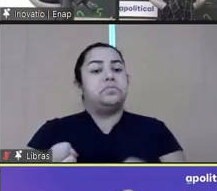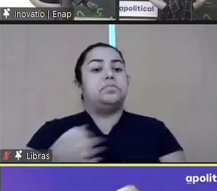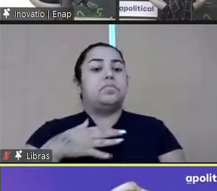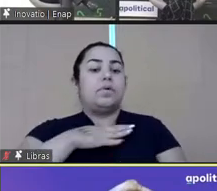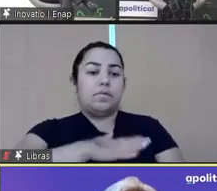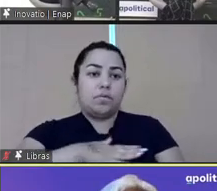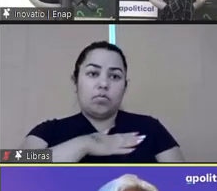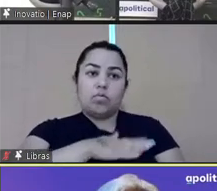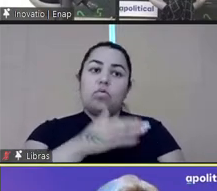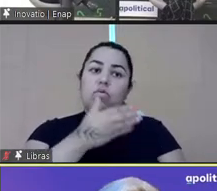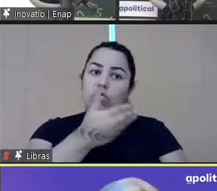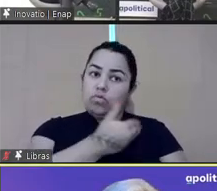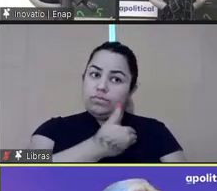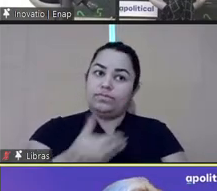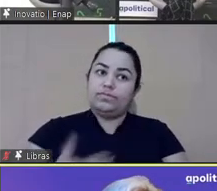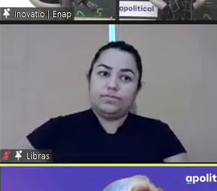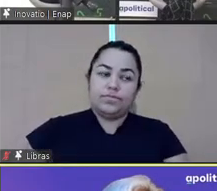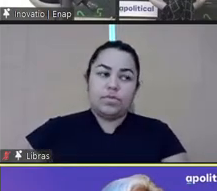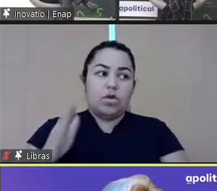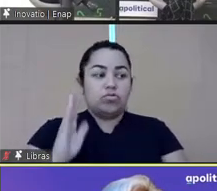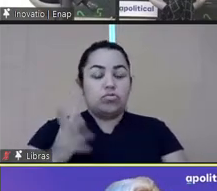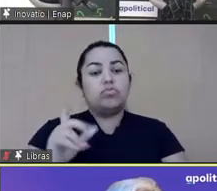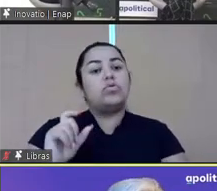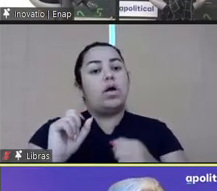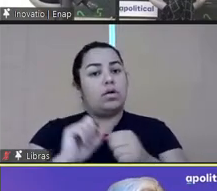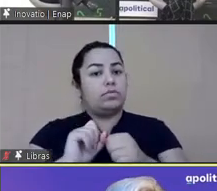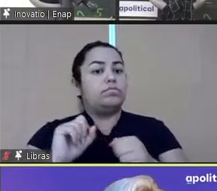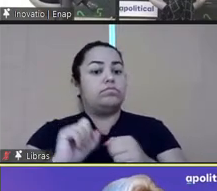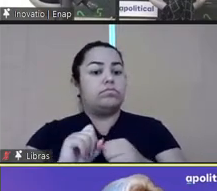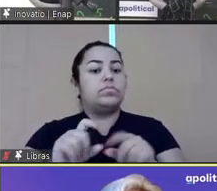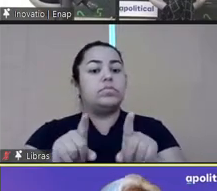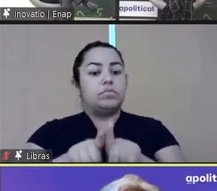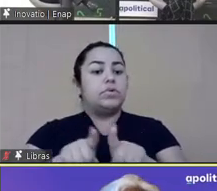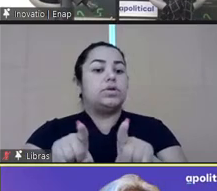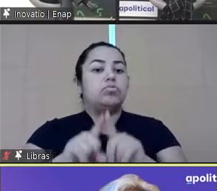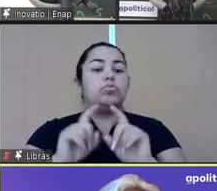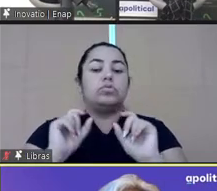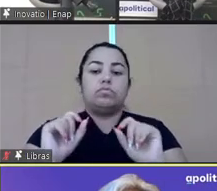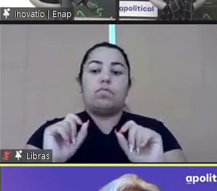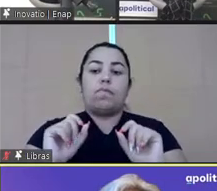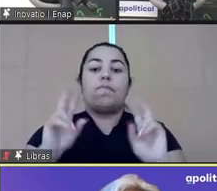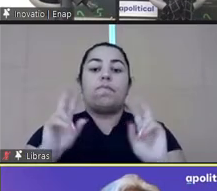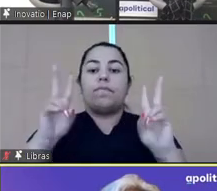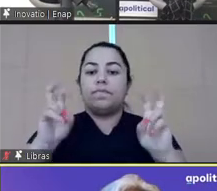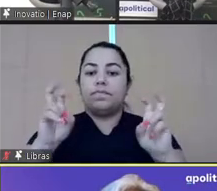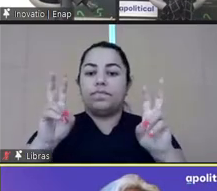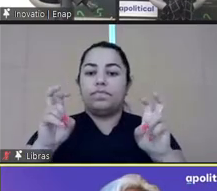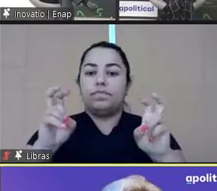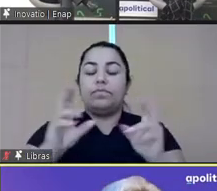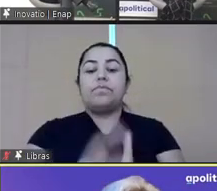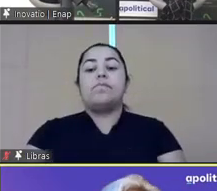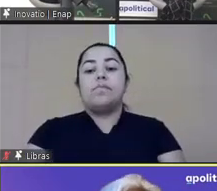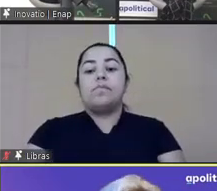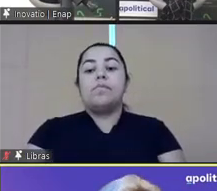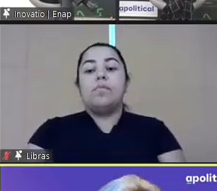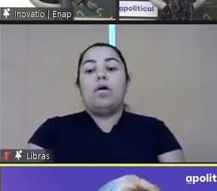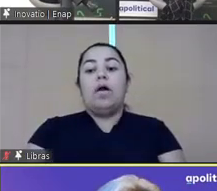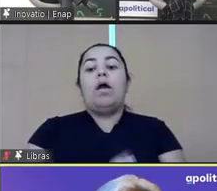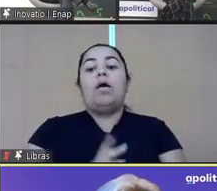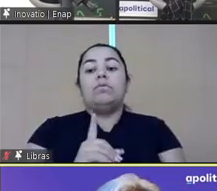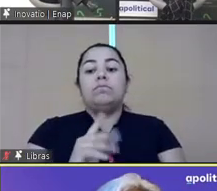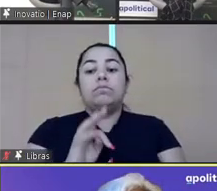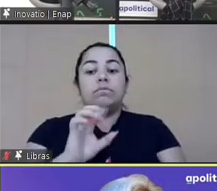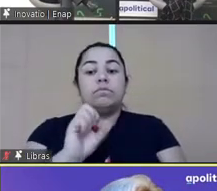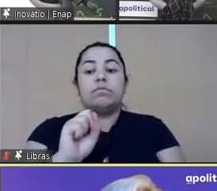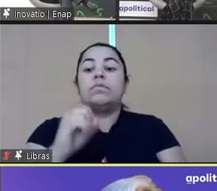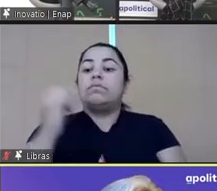at least 90% of the senior civil service on digital and data essentials. This is really heartening to see